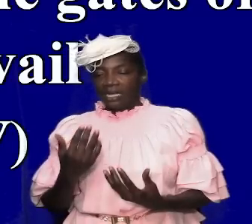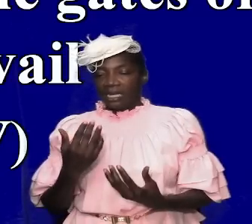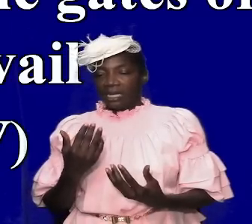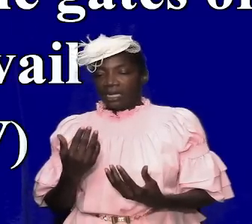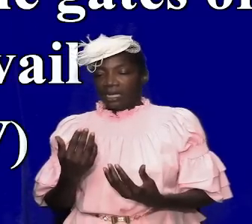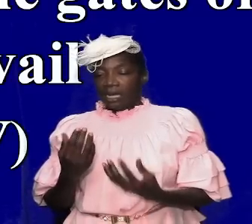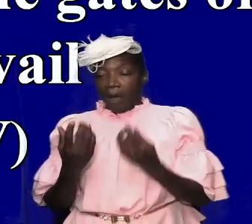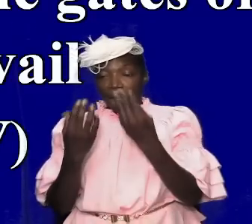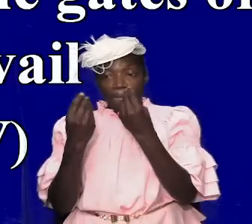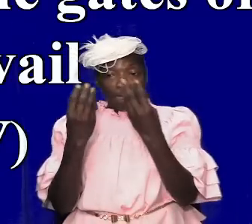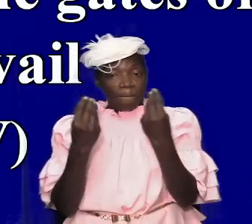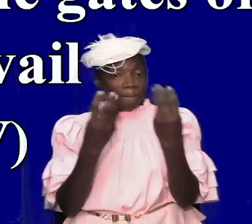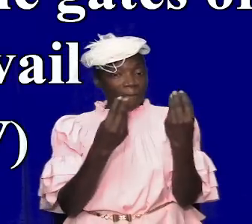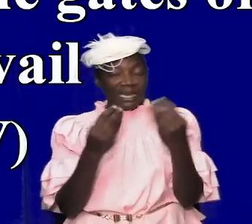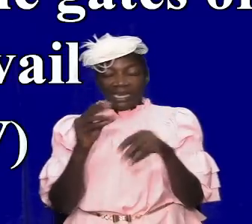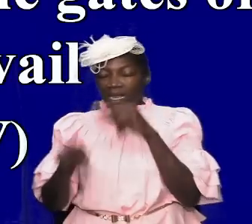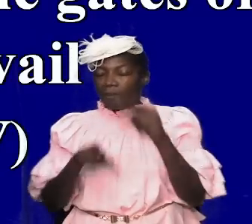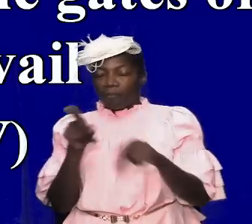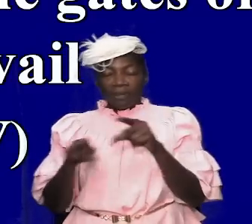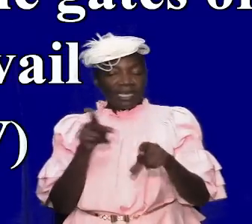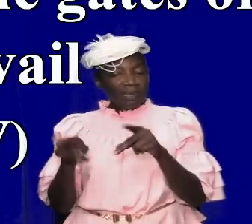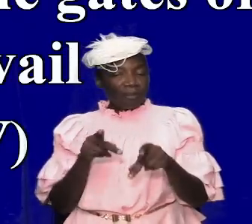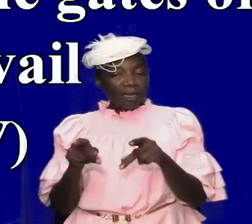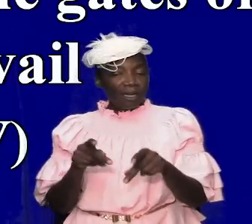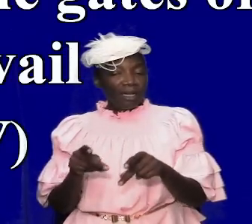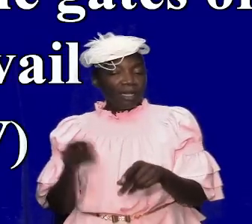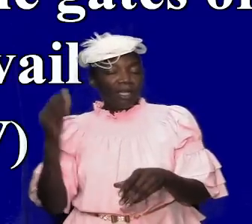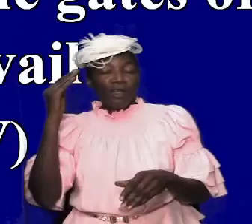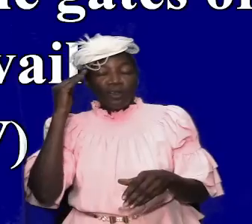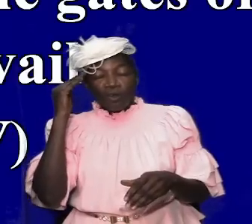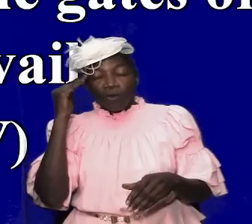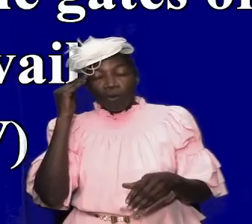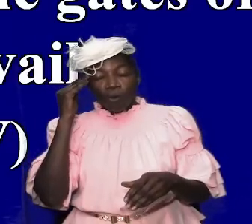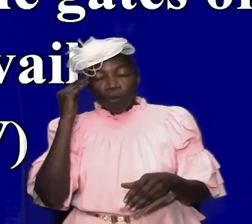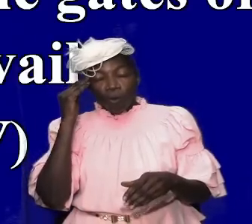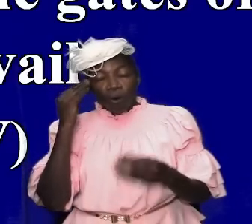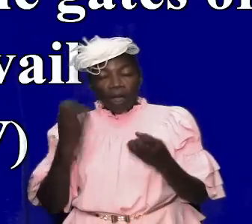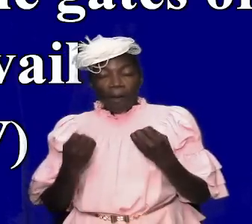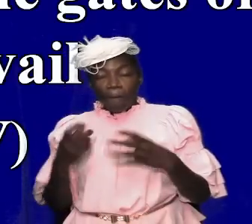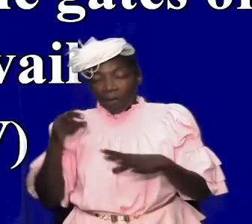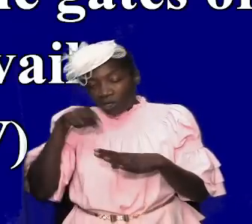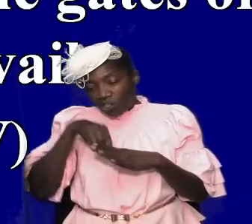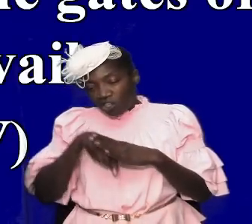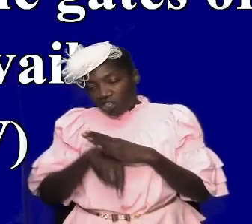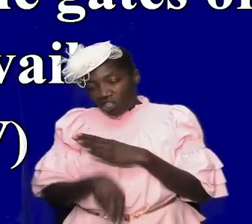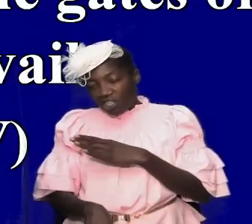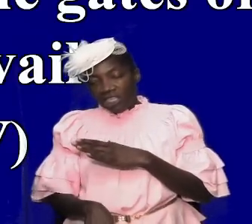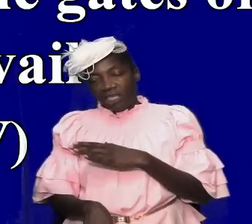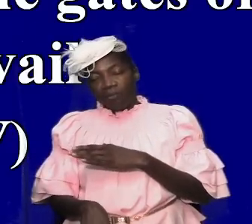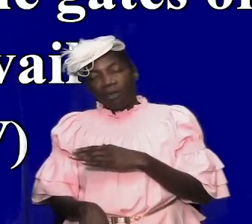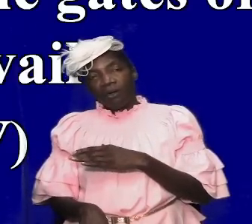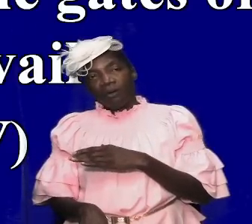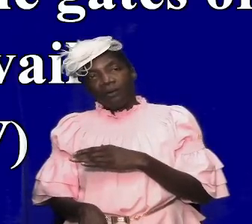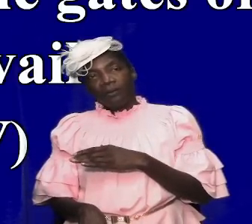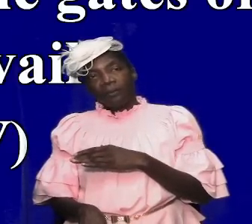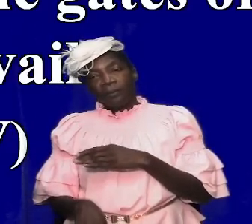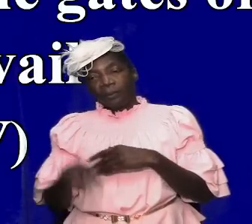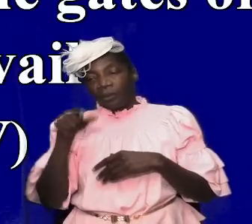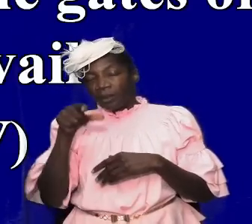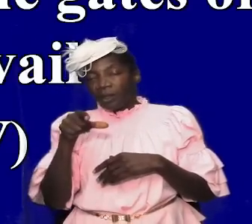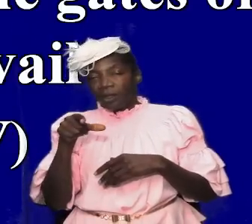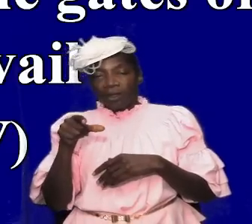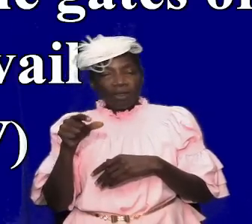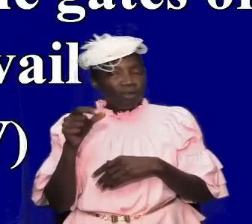this church is much much deeper i mentioned it just now if we observe the